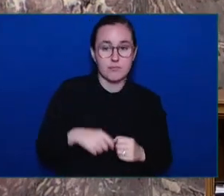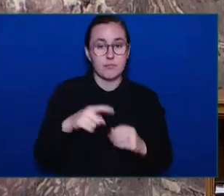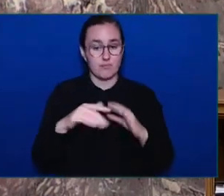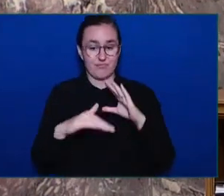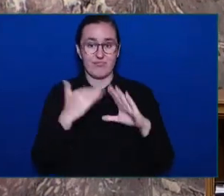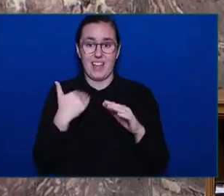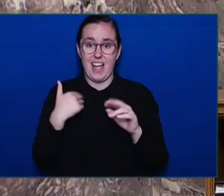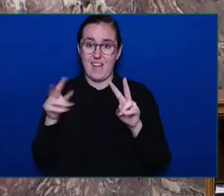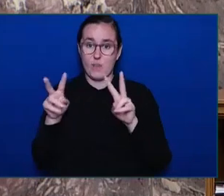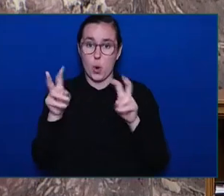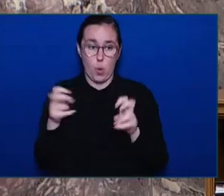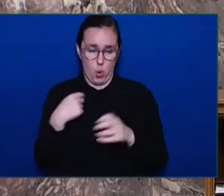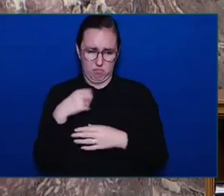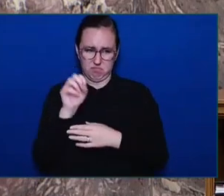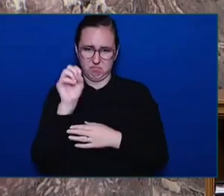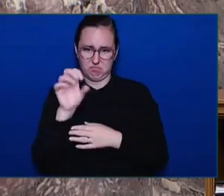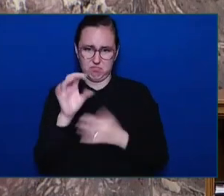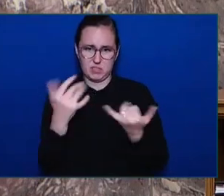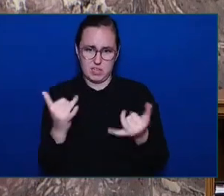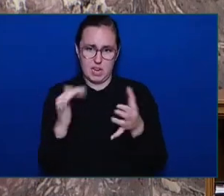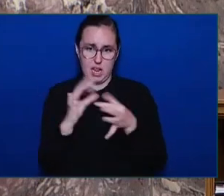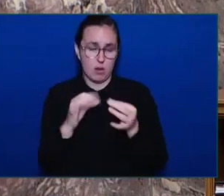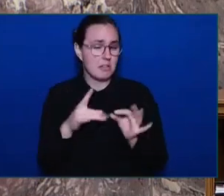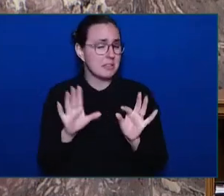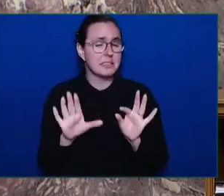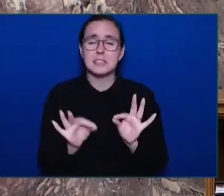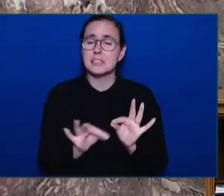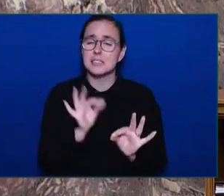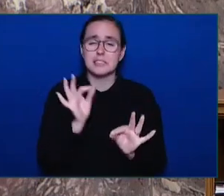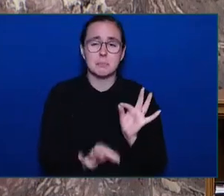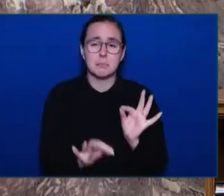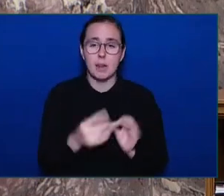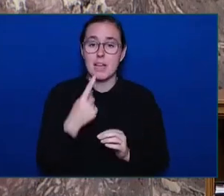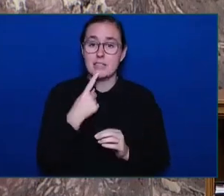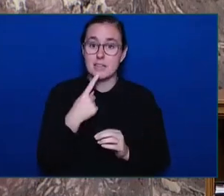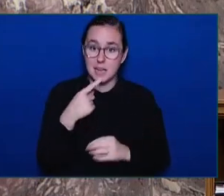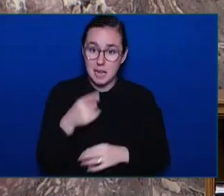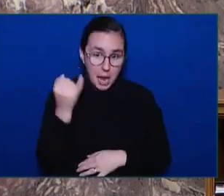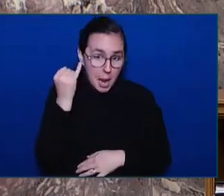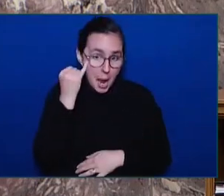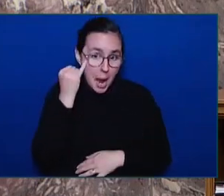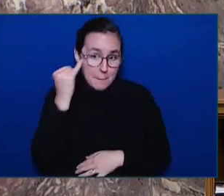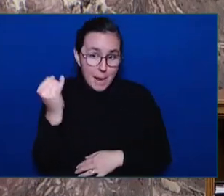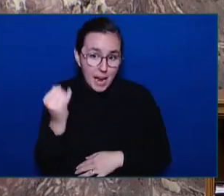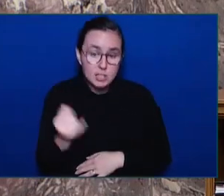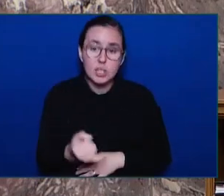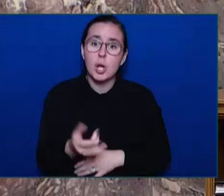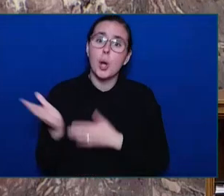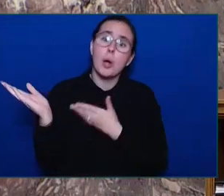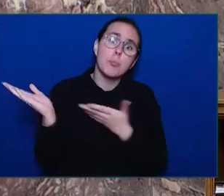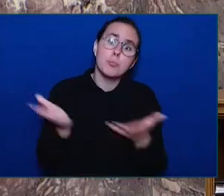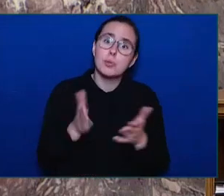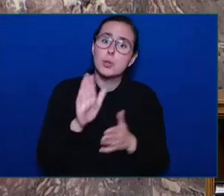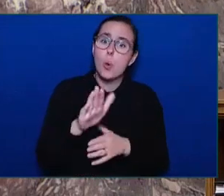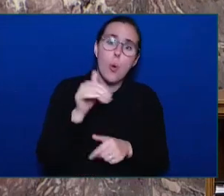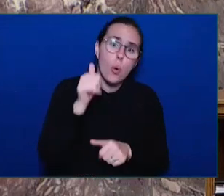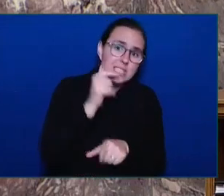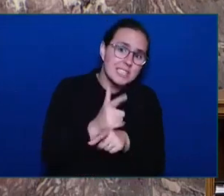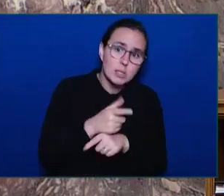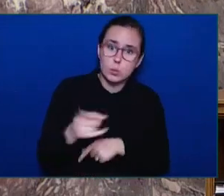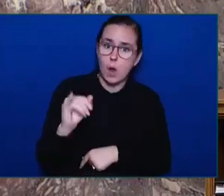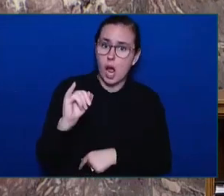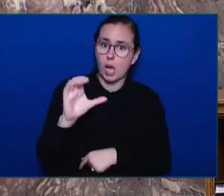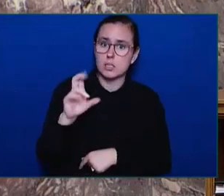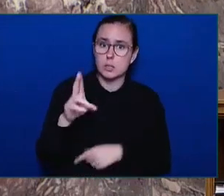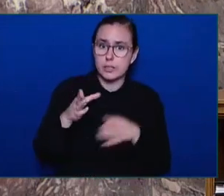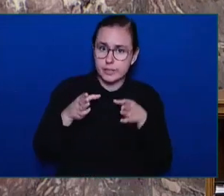Imagine it was your sister admitted to a bed in the hallway, end quote.